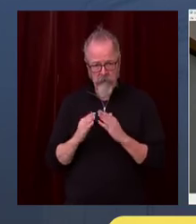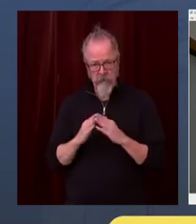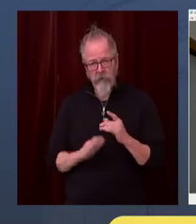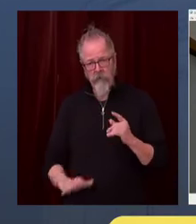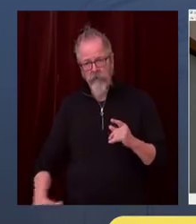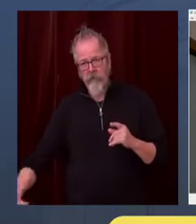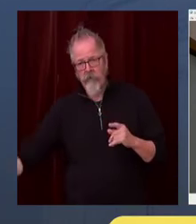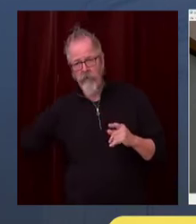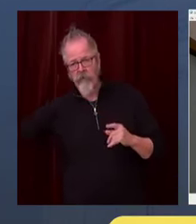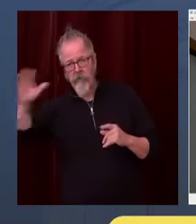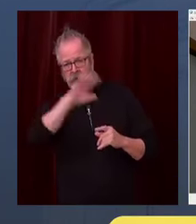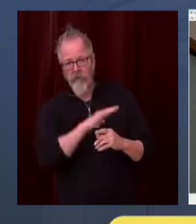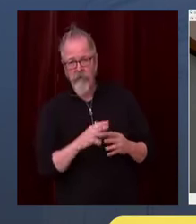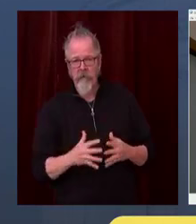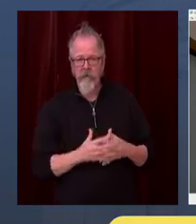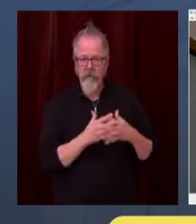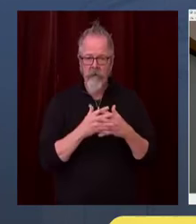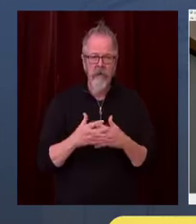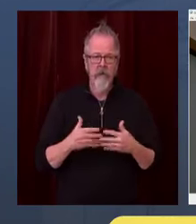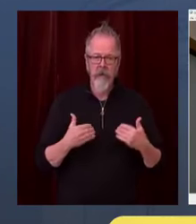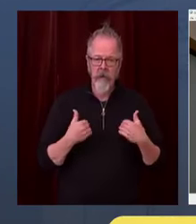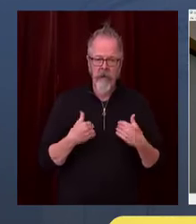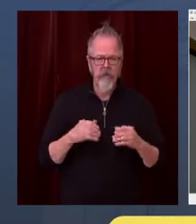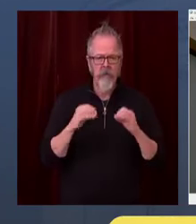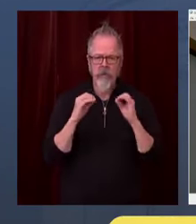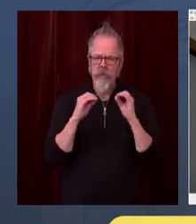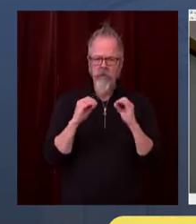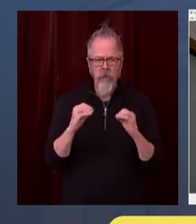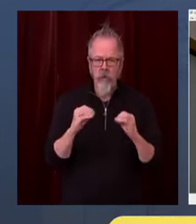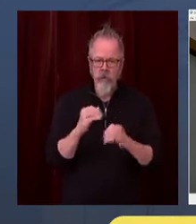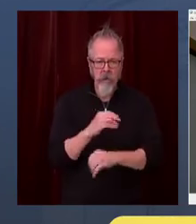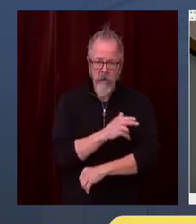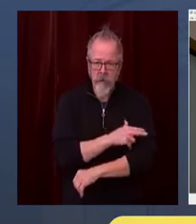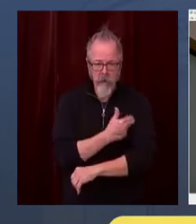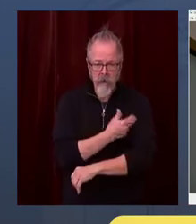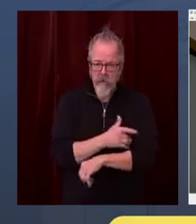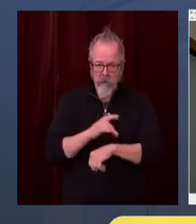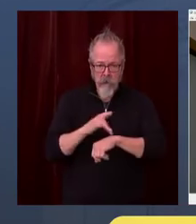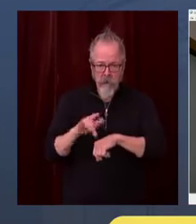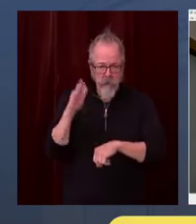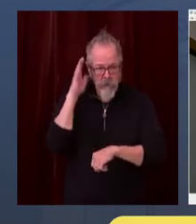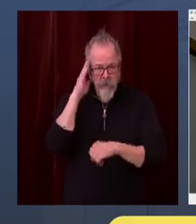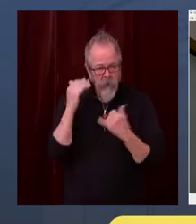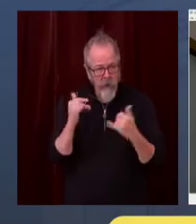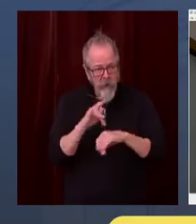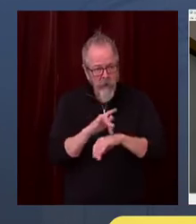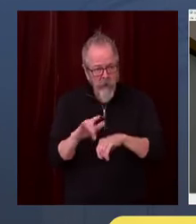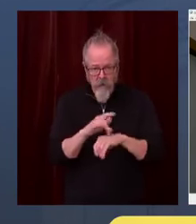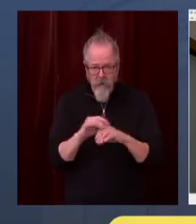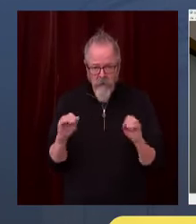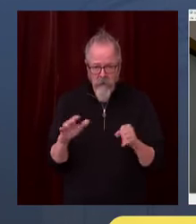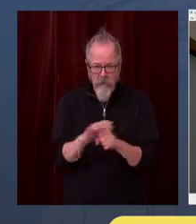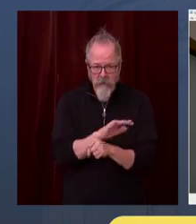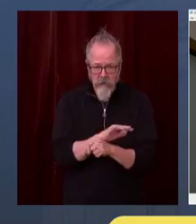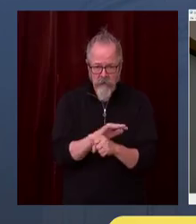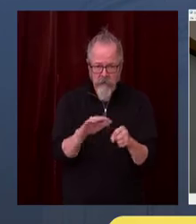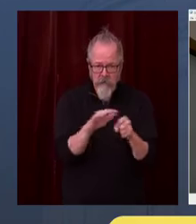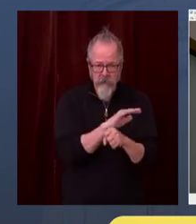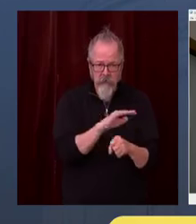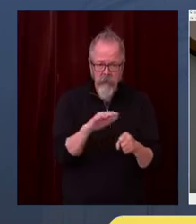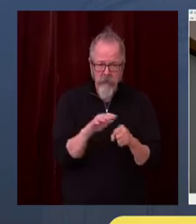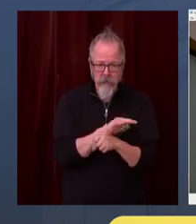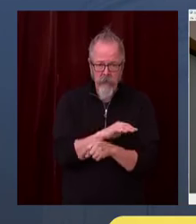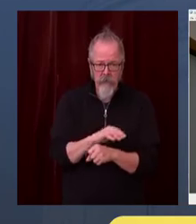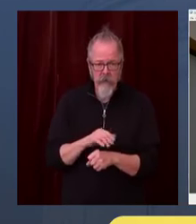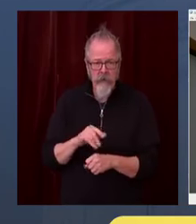smaller than Seattle, that now has 10 refrigeration trucks using as morgues, and 150 deaths since November